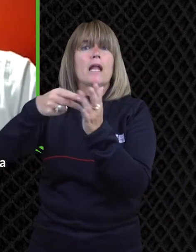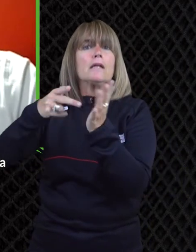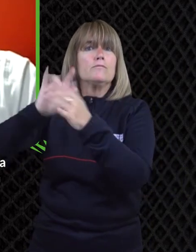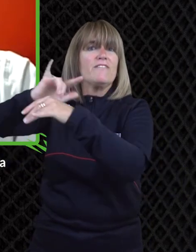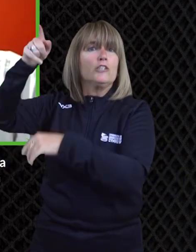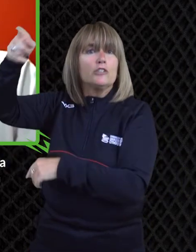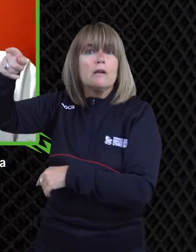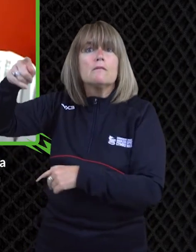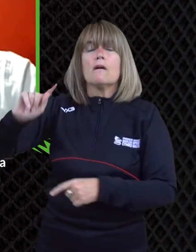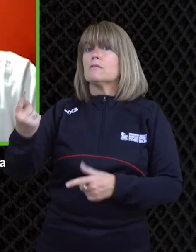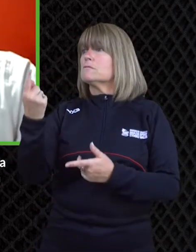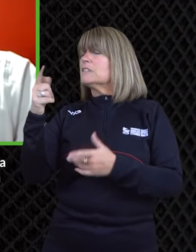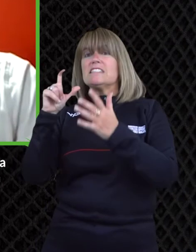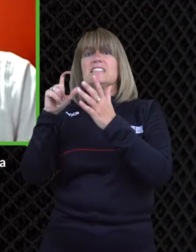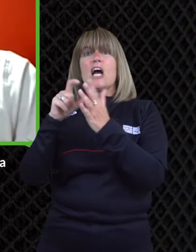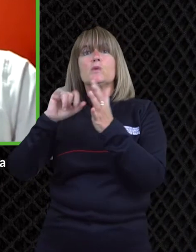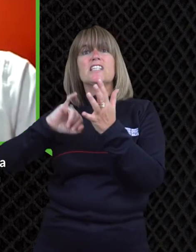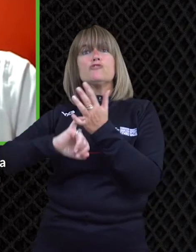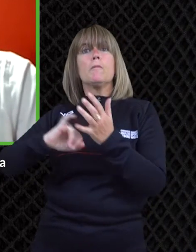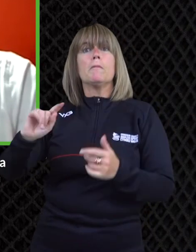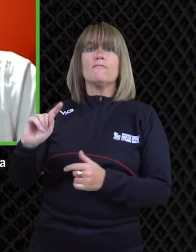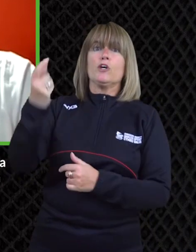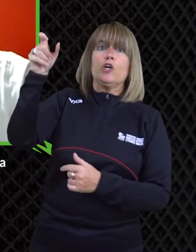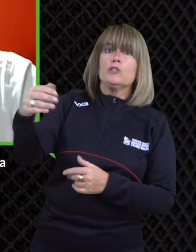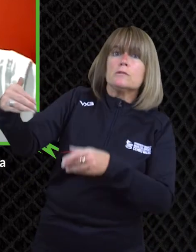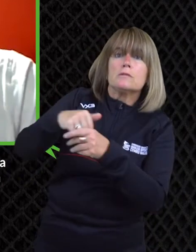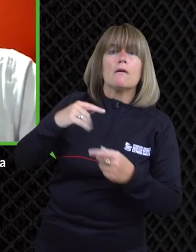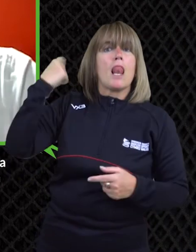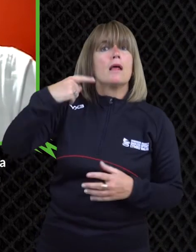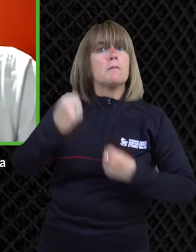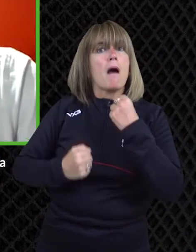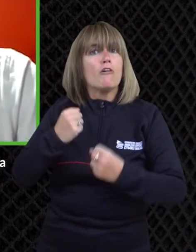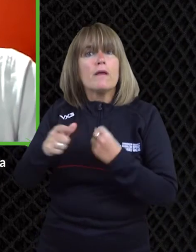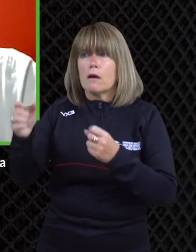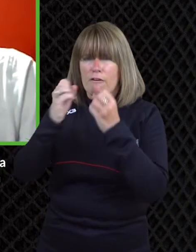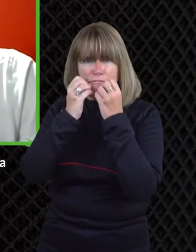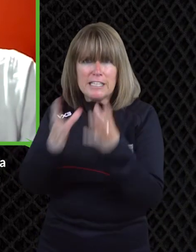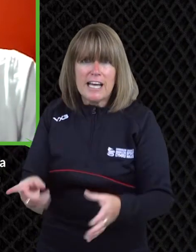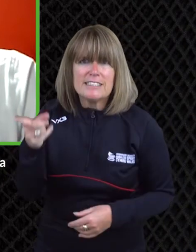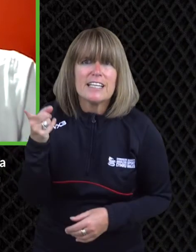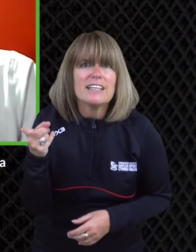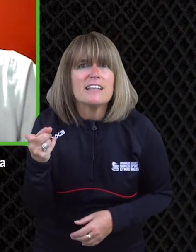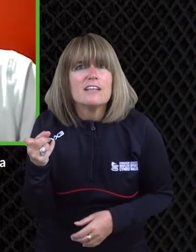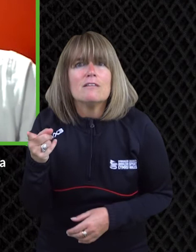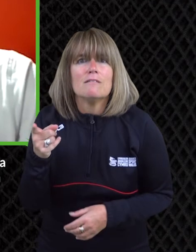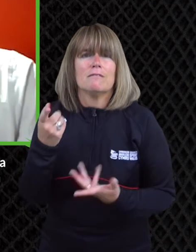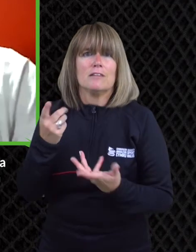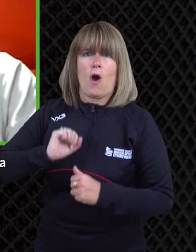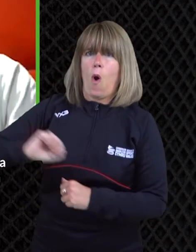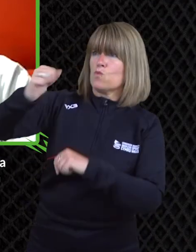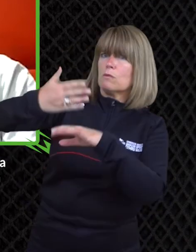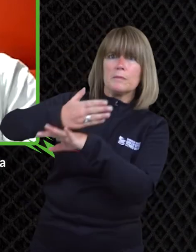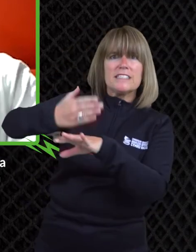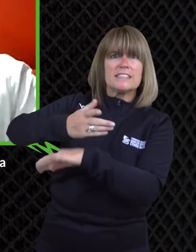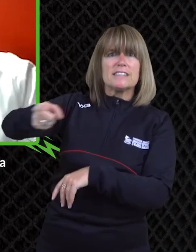um uh for for three years but you know cover people tweet about them um you know i've been tweeting